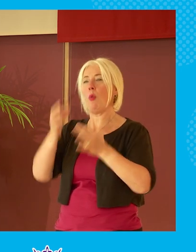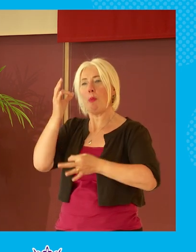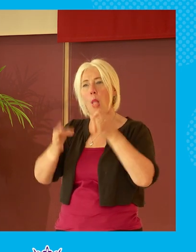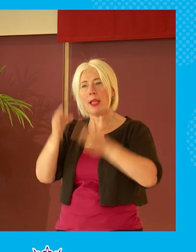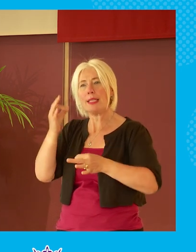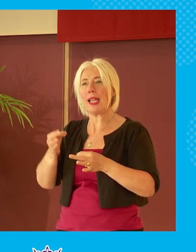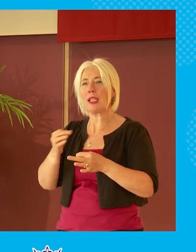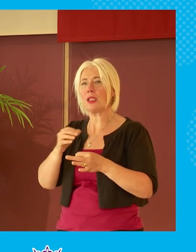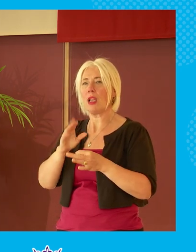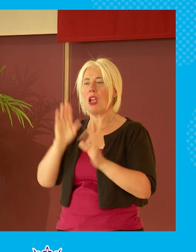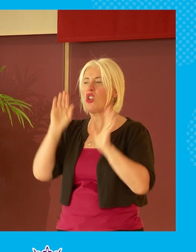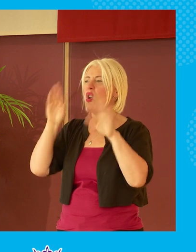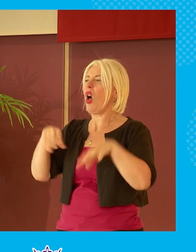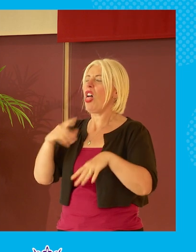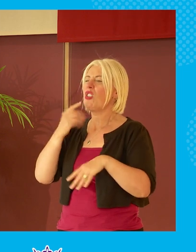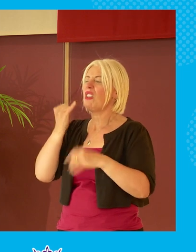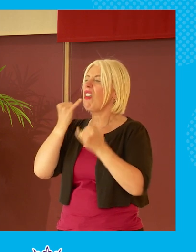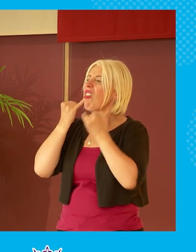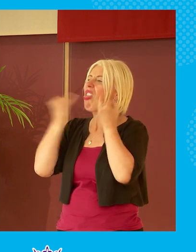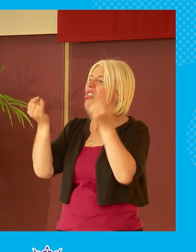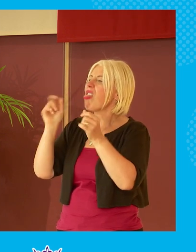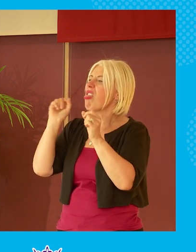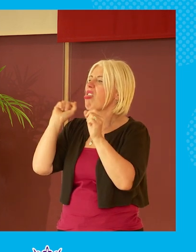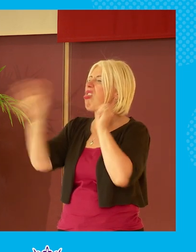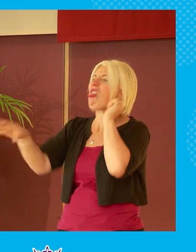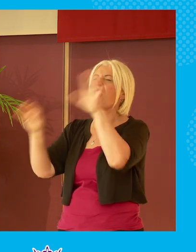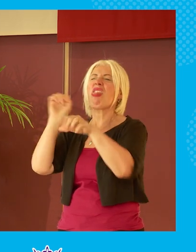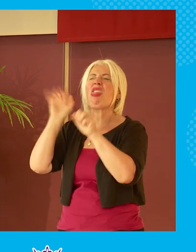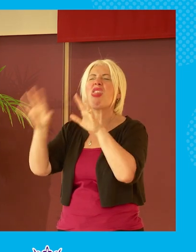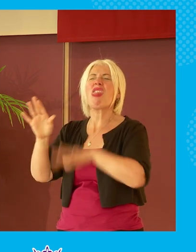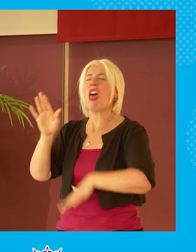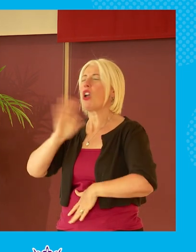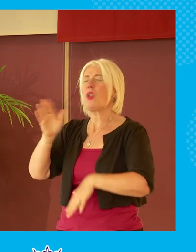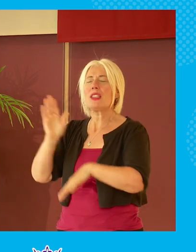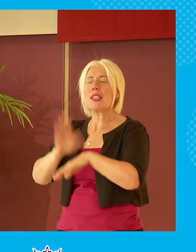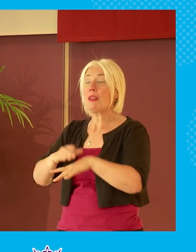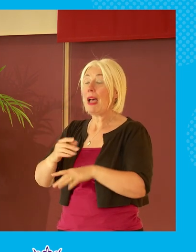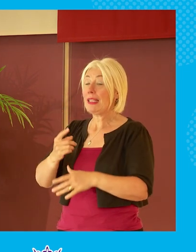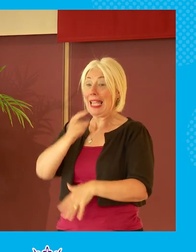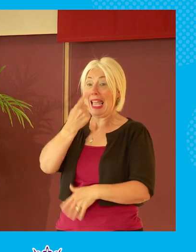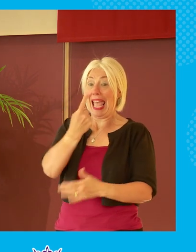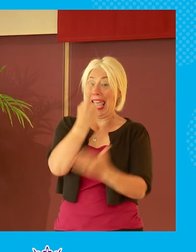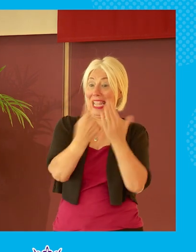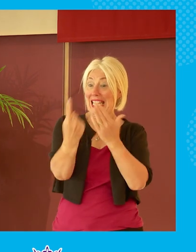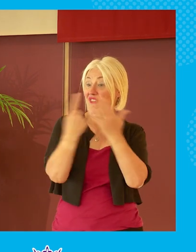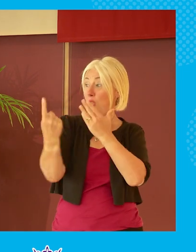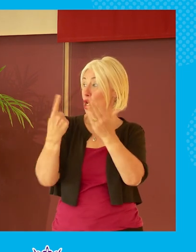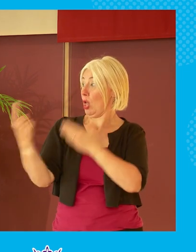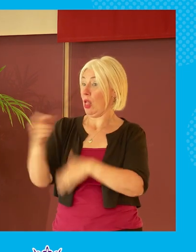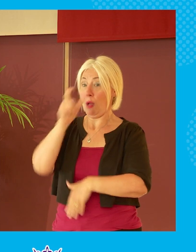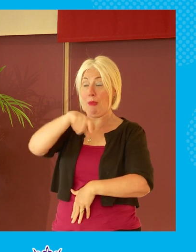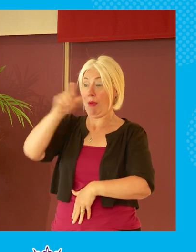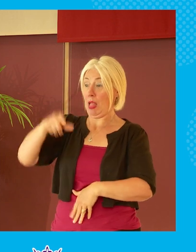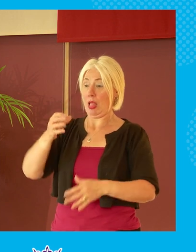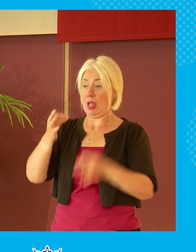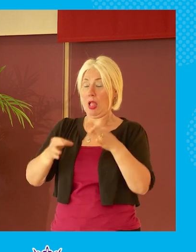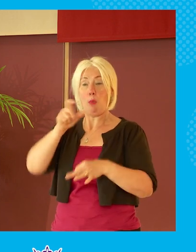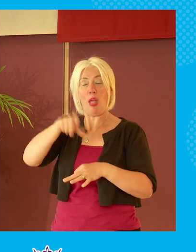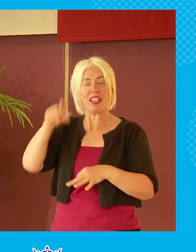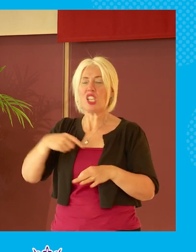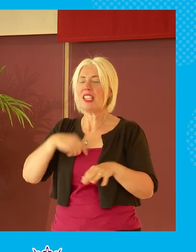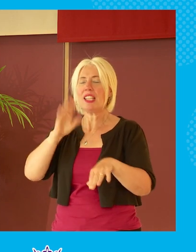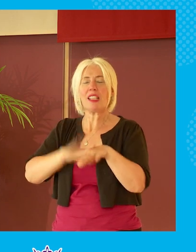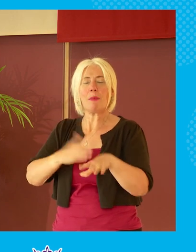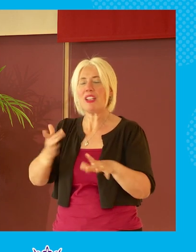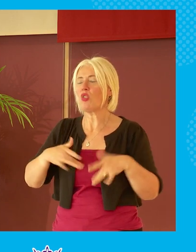into the just let's fling abuse about you know whatever we think about individual politicians and i'm sure we'll all have a few that we can't stand but you know if